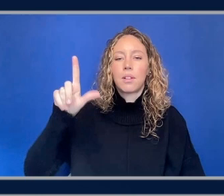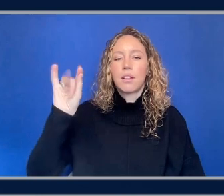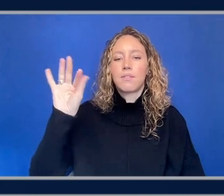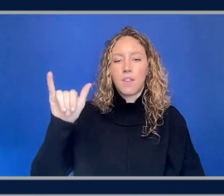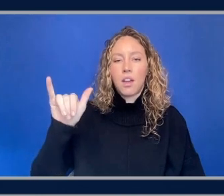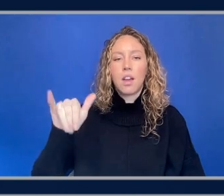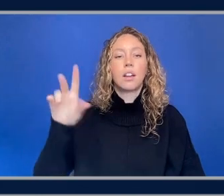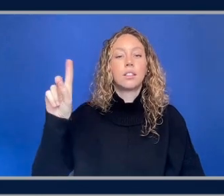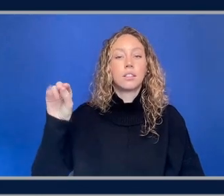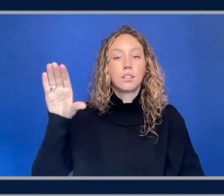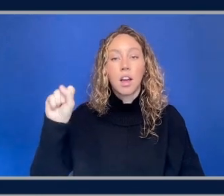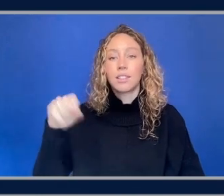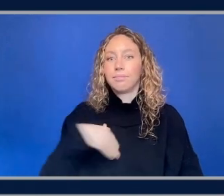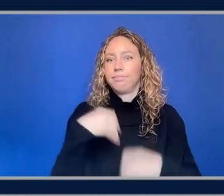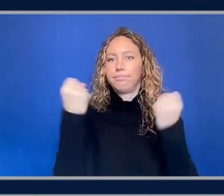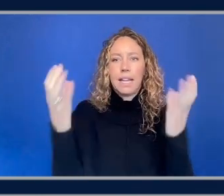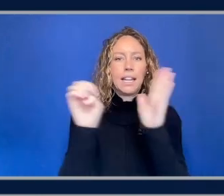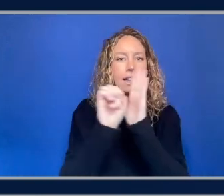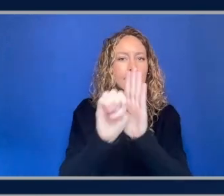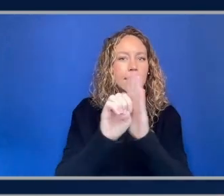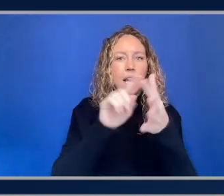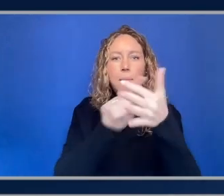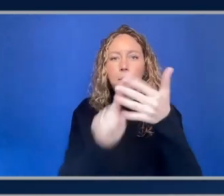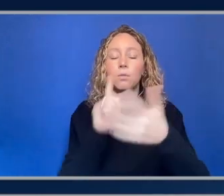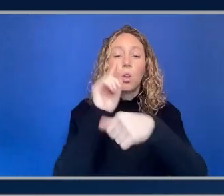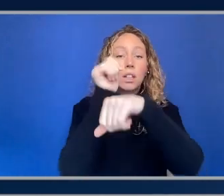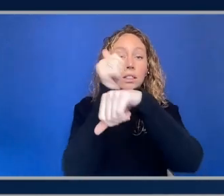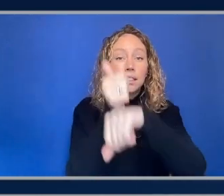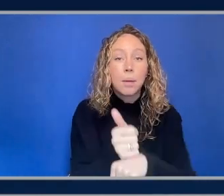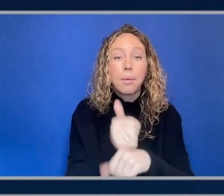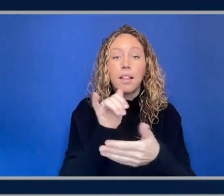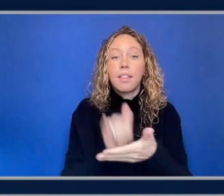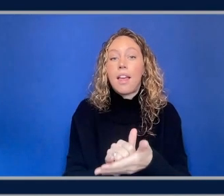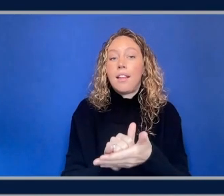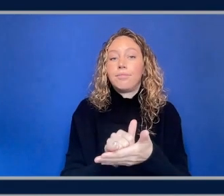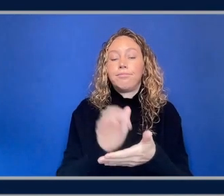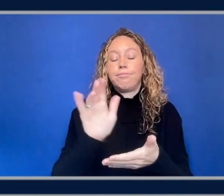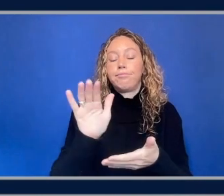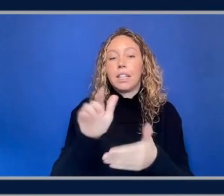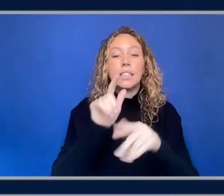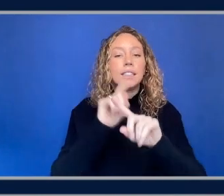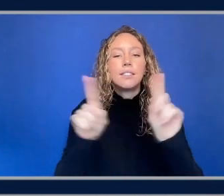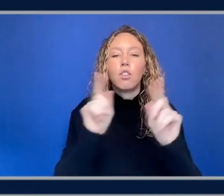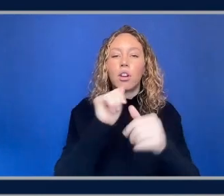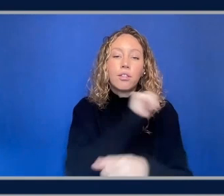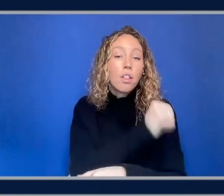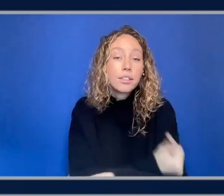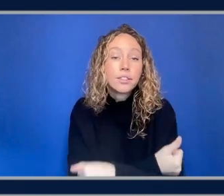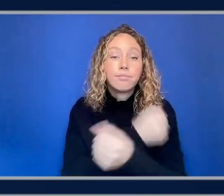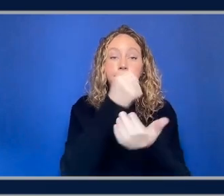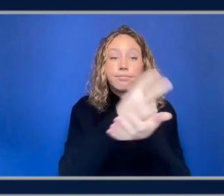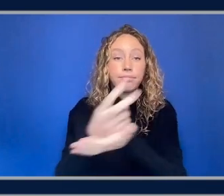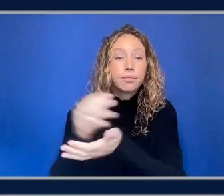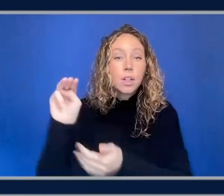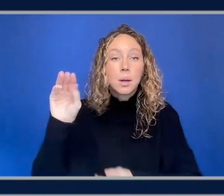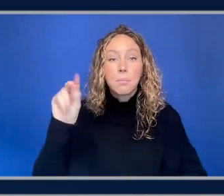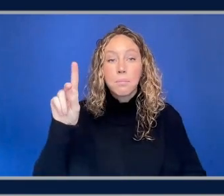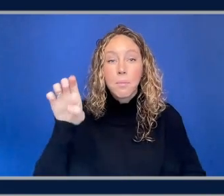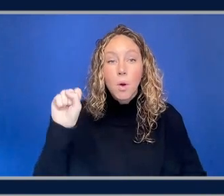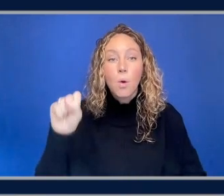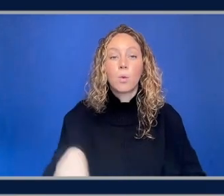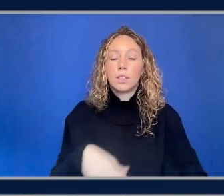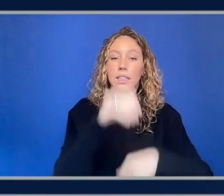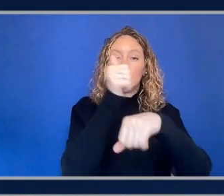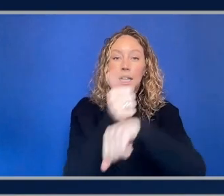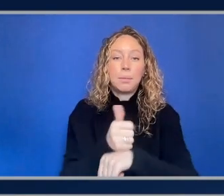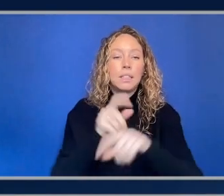of examples for um setting up the different uh authentication authorization modes and kind of setting up the bucket um